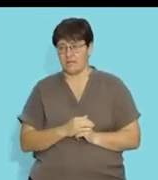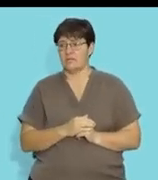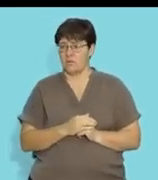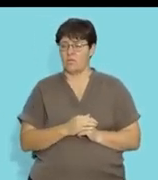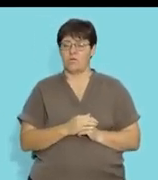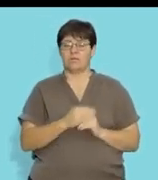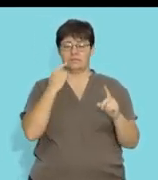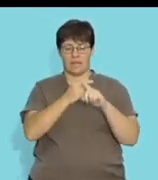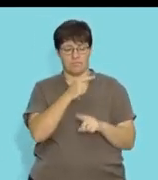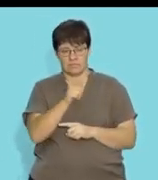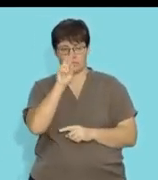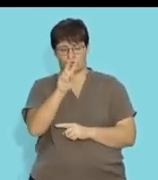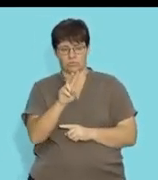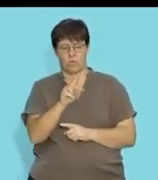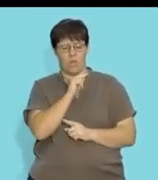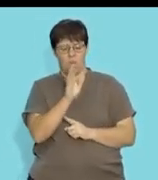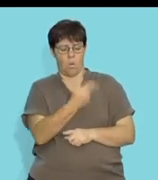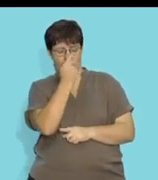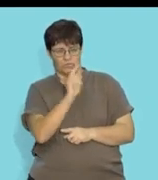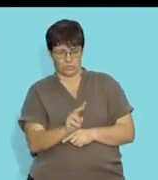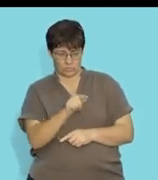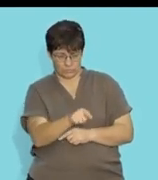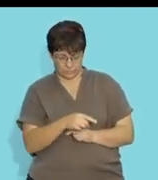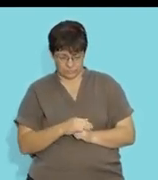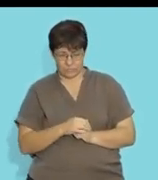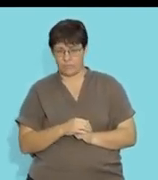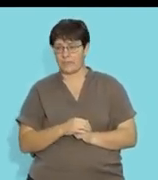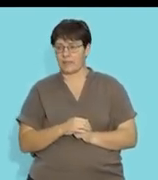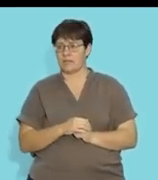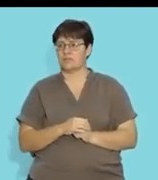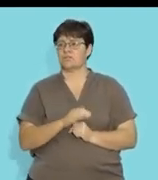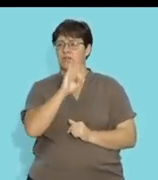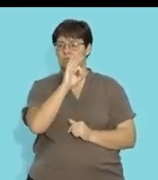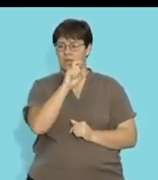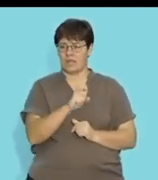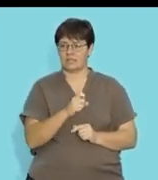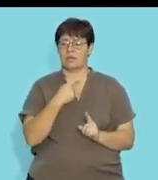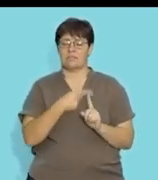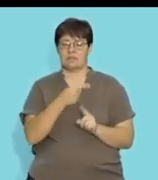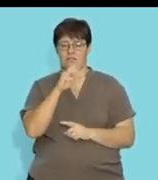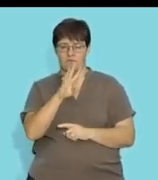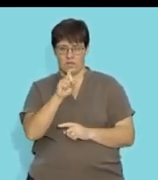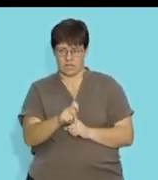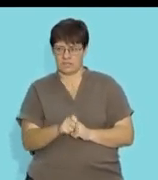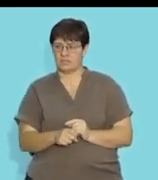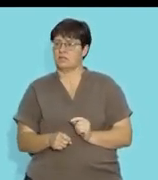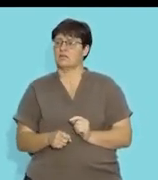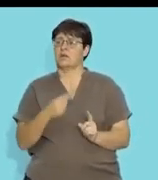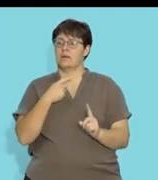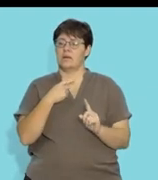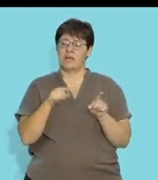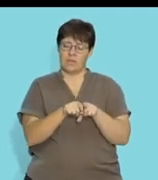And then I will multiply everything by 2 in order to get rid of the fraction, which will be 3x plus